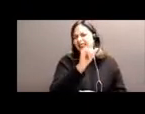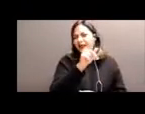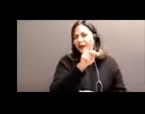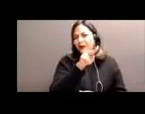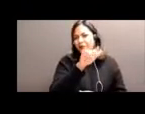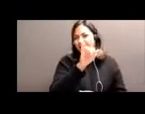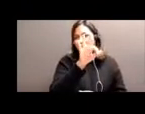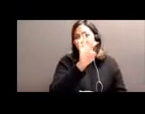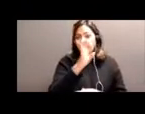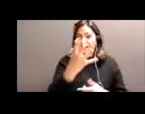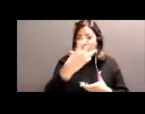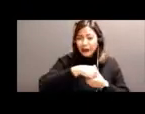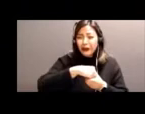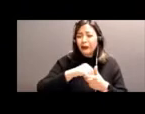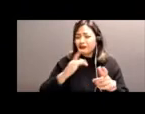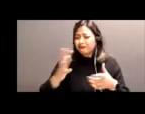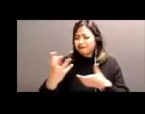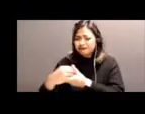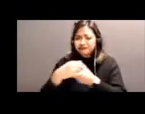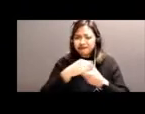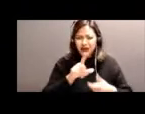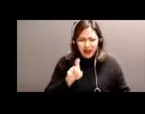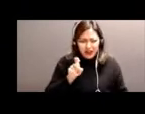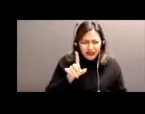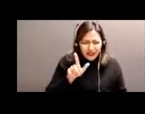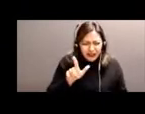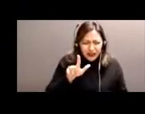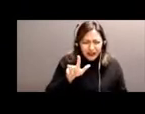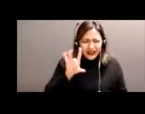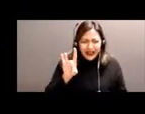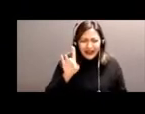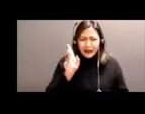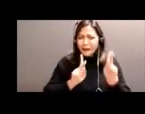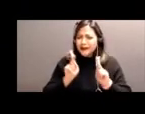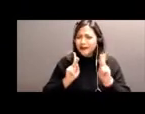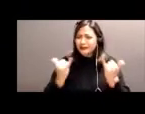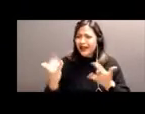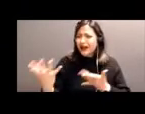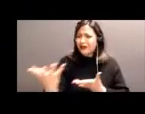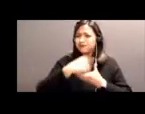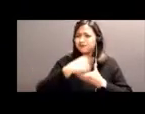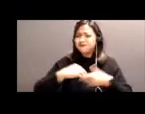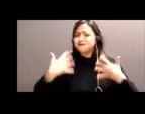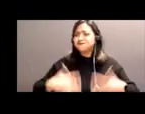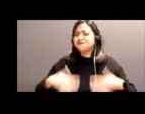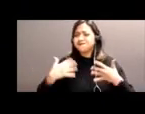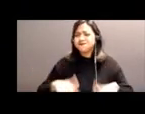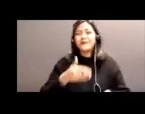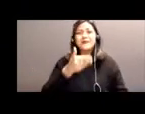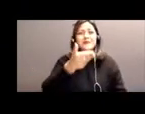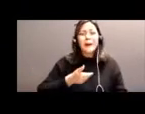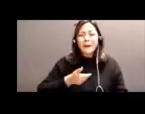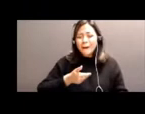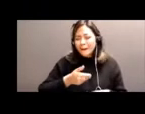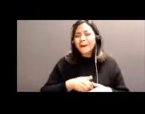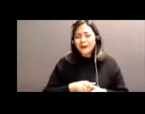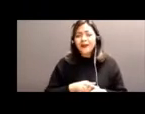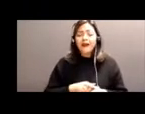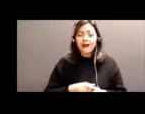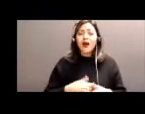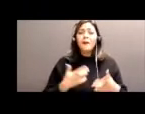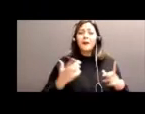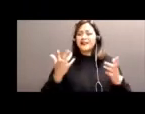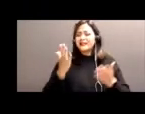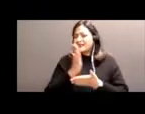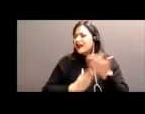Welcome. People say, how big is Ontario? How big do we need to go?